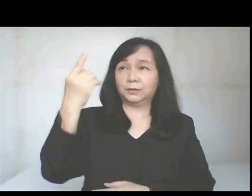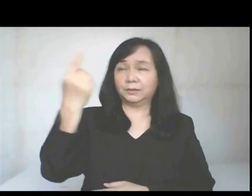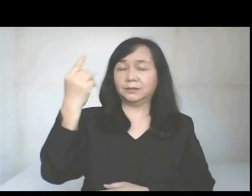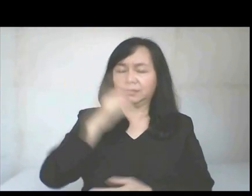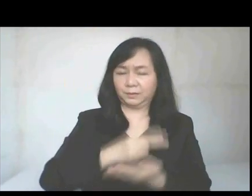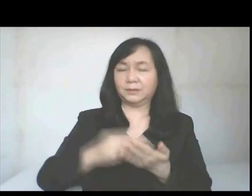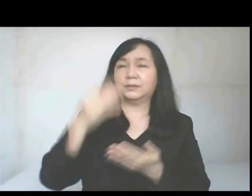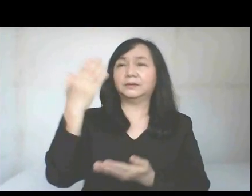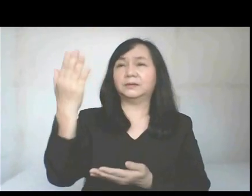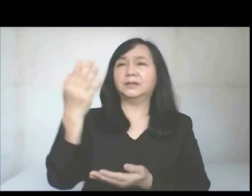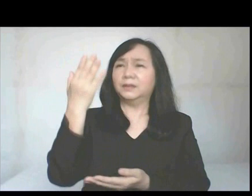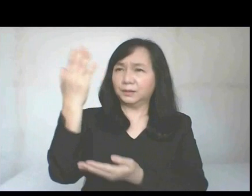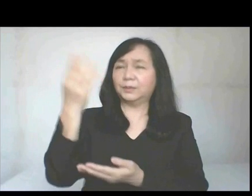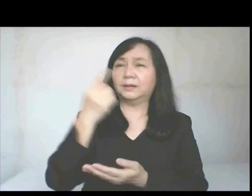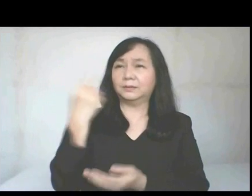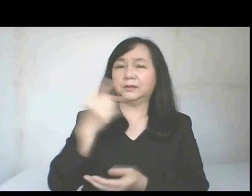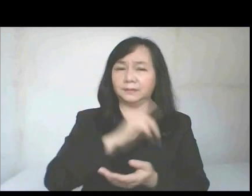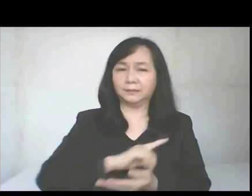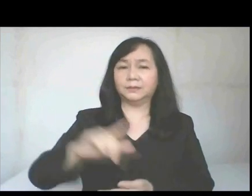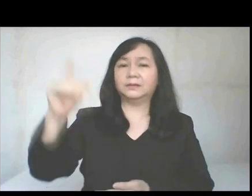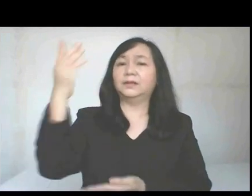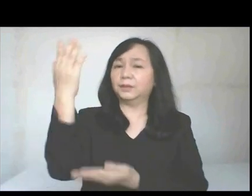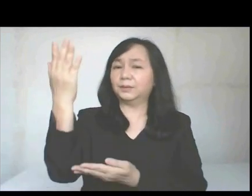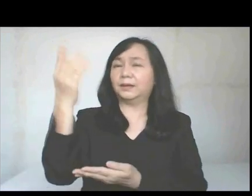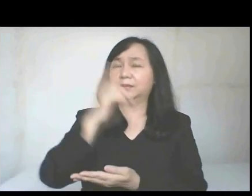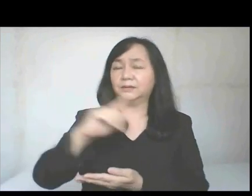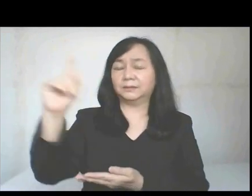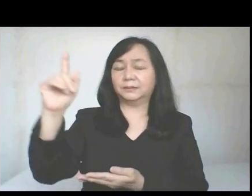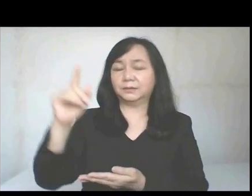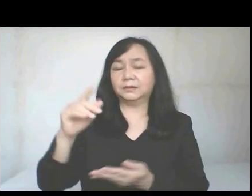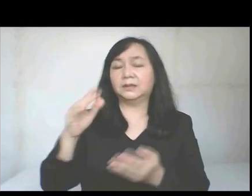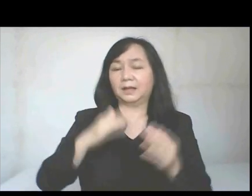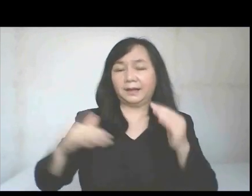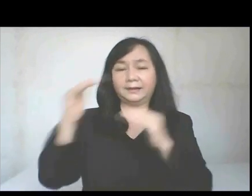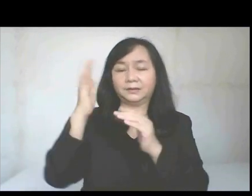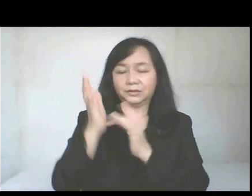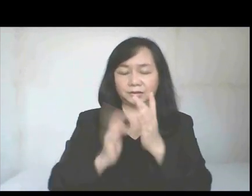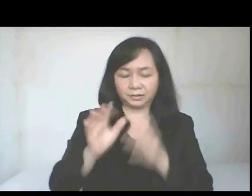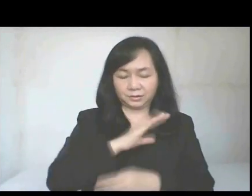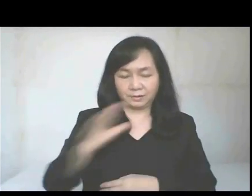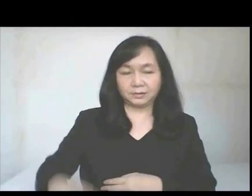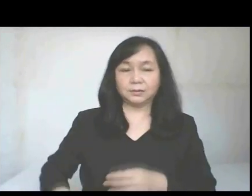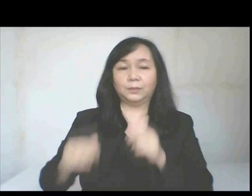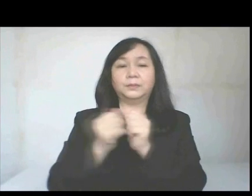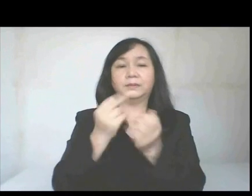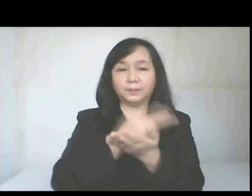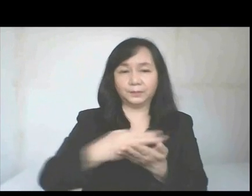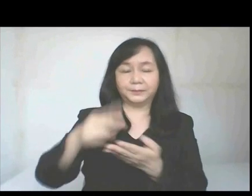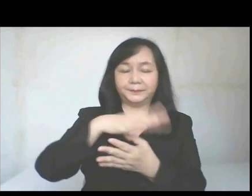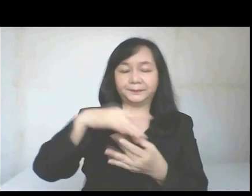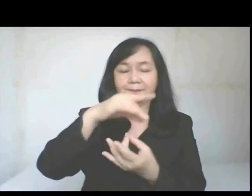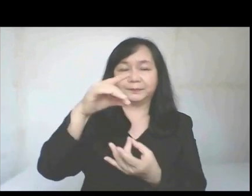alone are the Holy One, you alone are the Lord, you alone are the Most High, Jesus Christ,